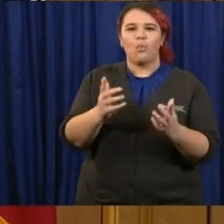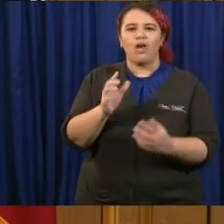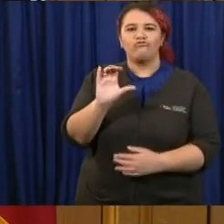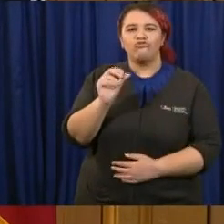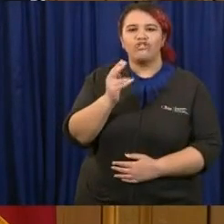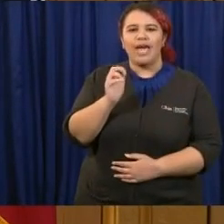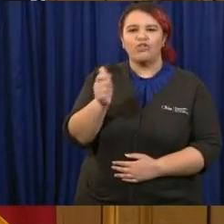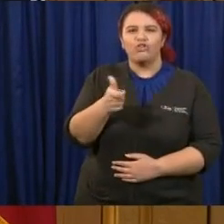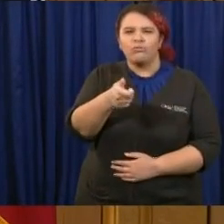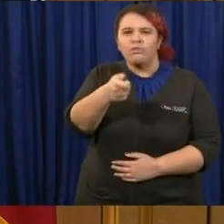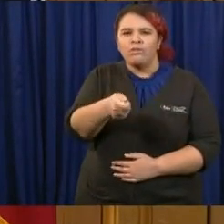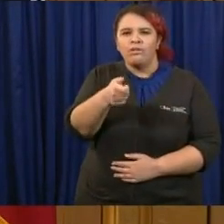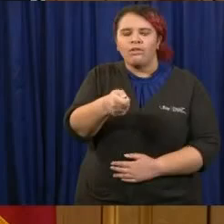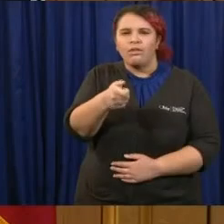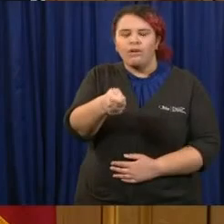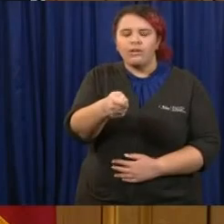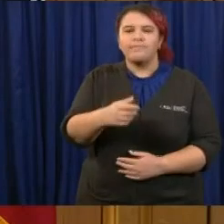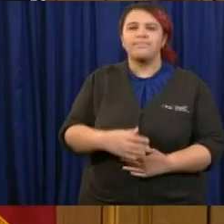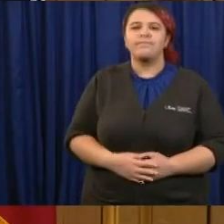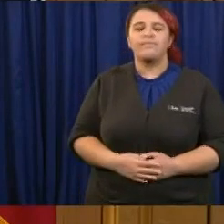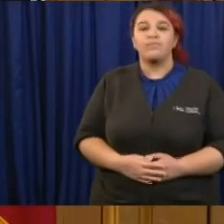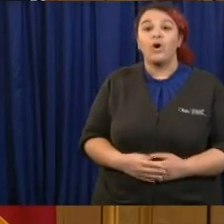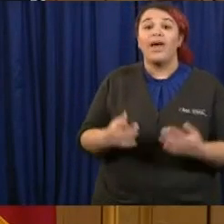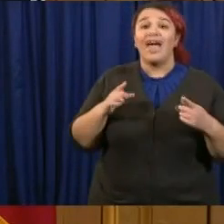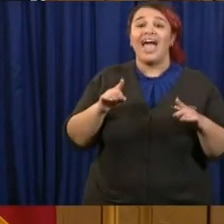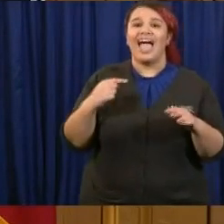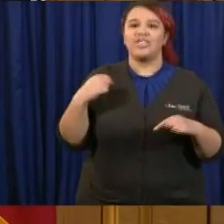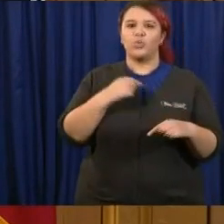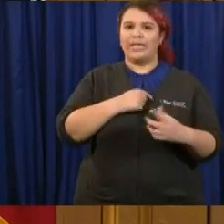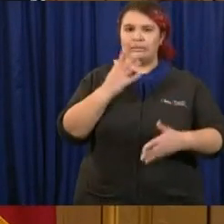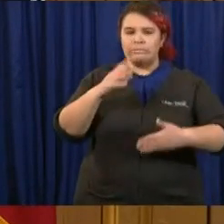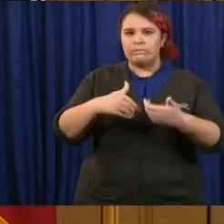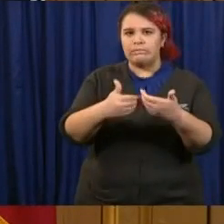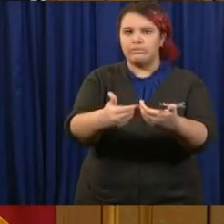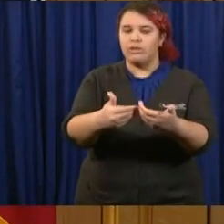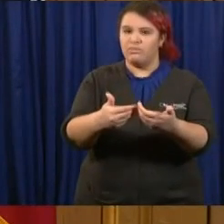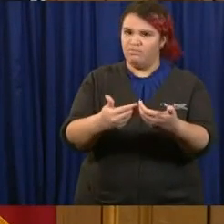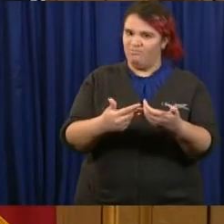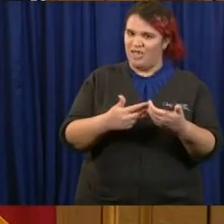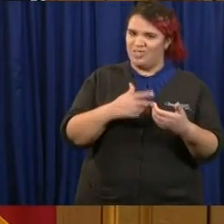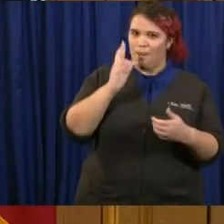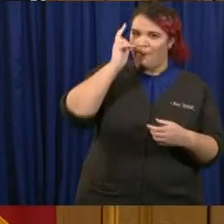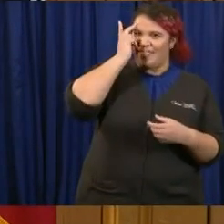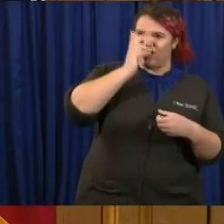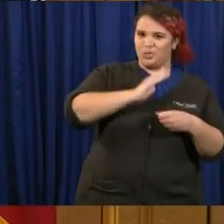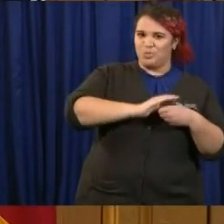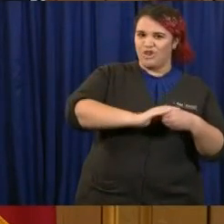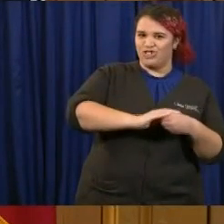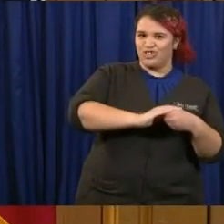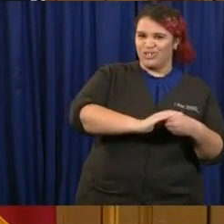and the political pressure while you try to focus attention back on those medical facts and data.